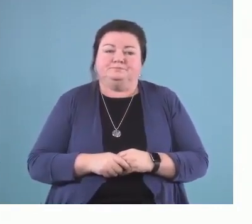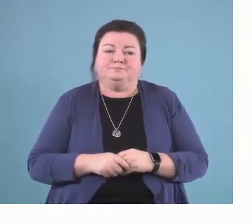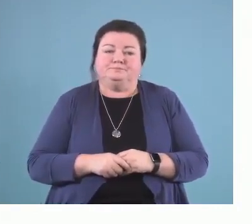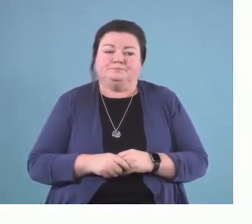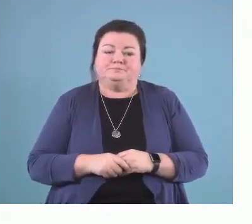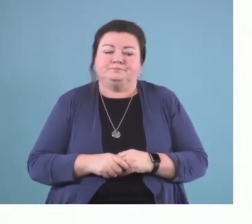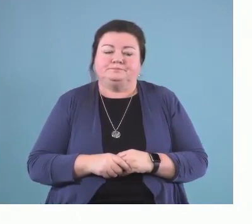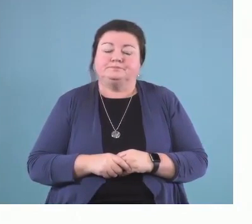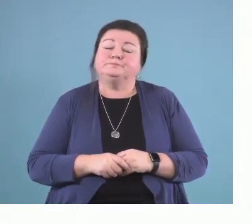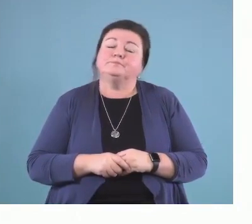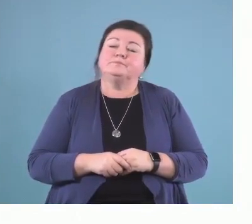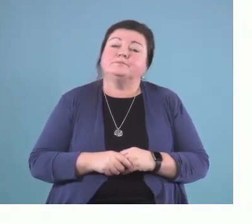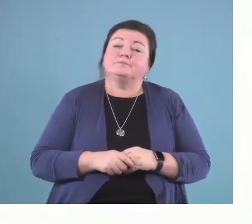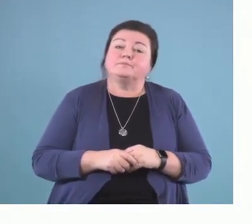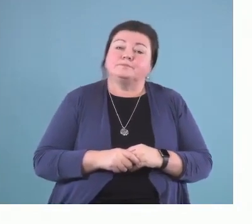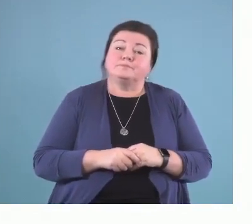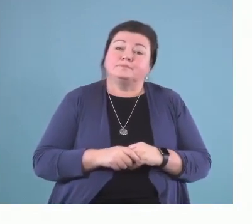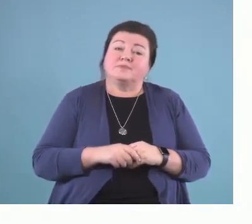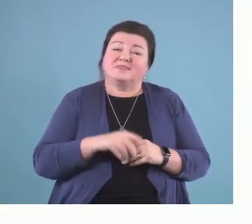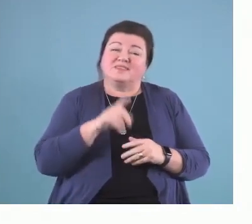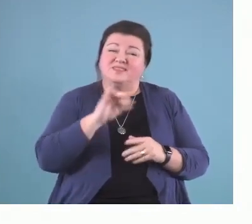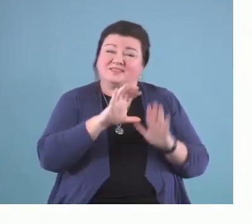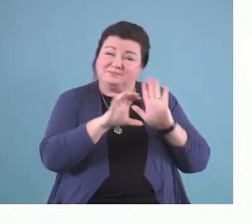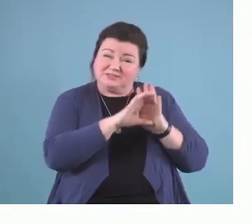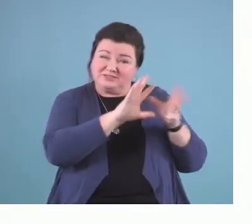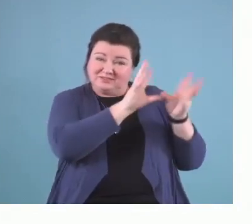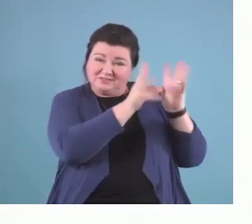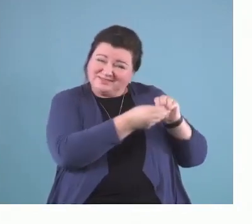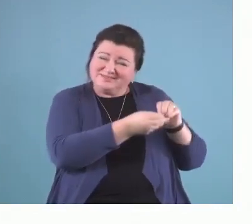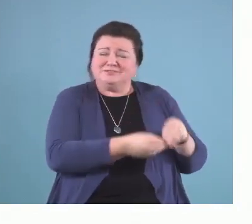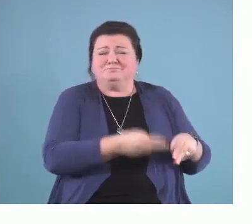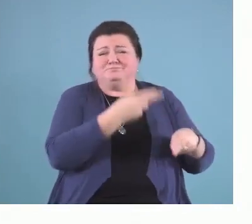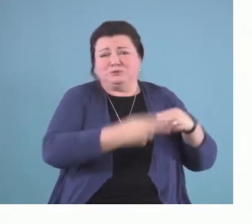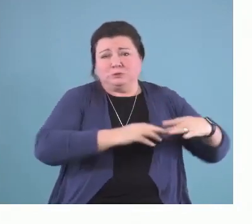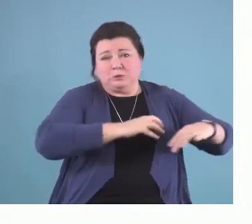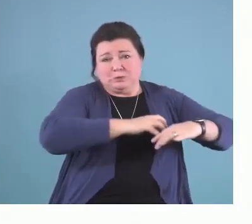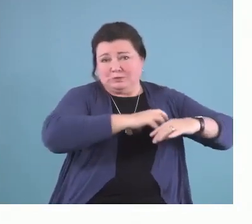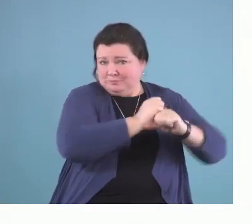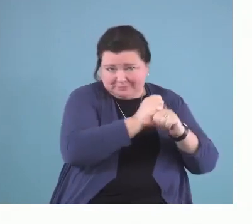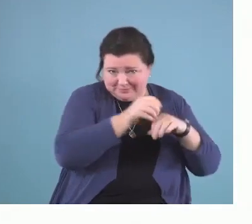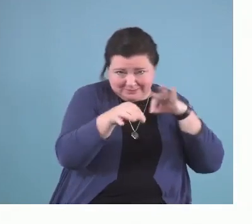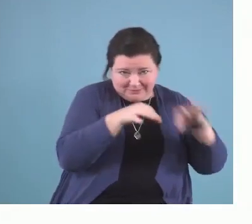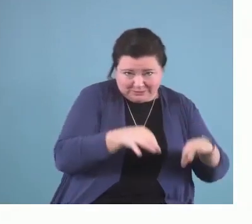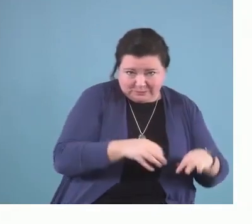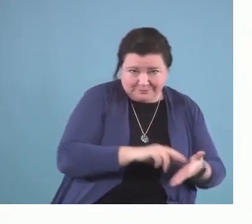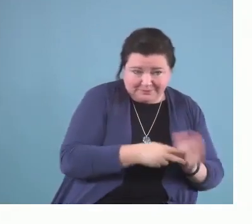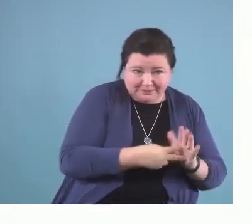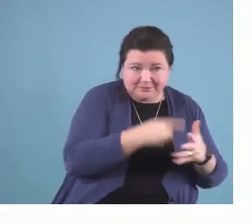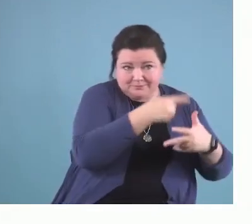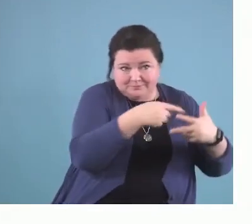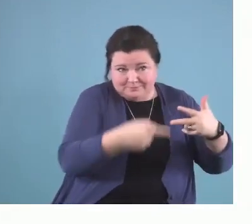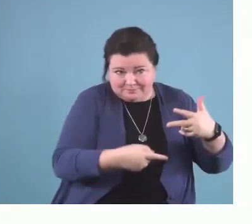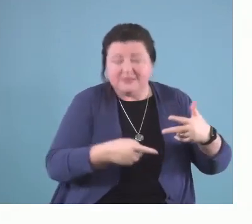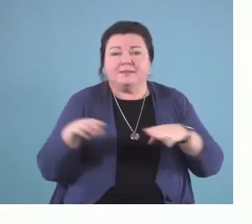So, that really is just a very quick sort of explanation of behavior change theory,